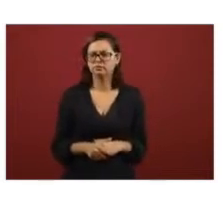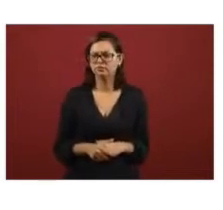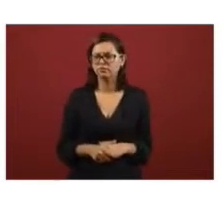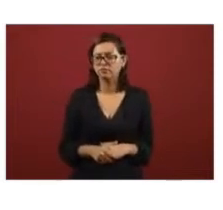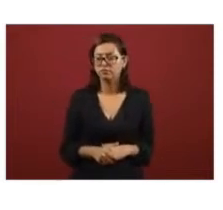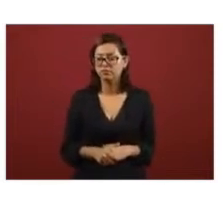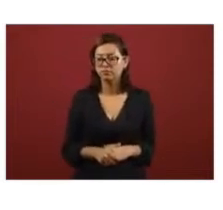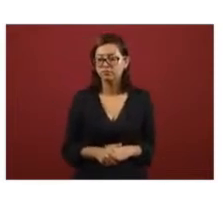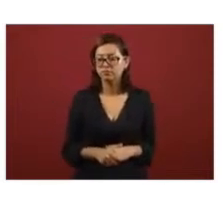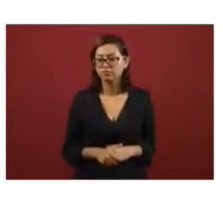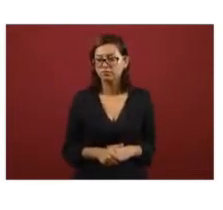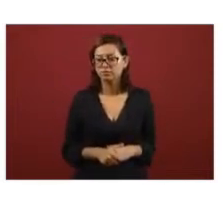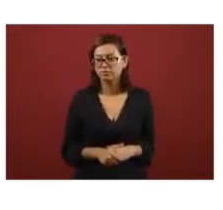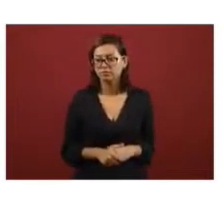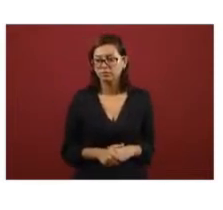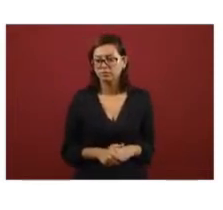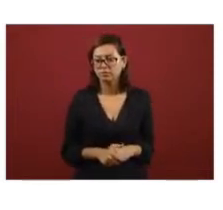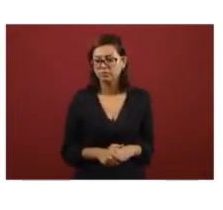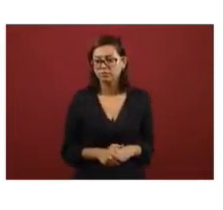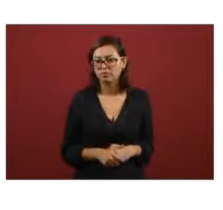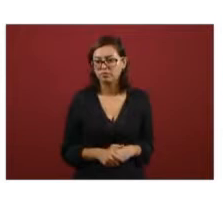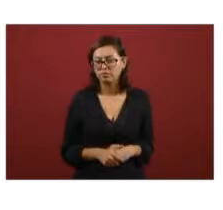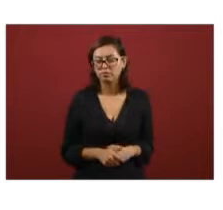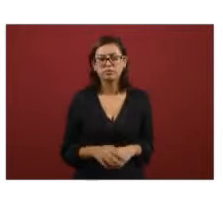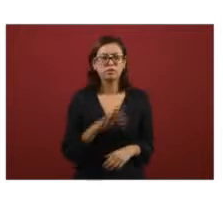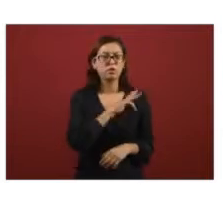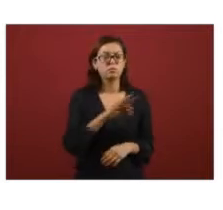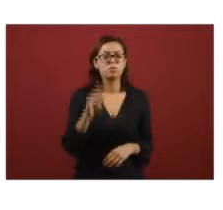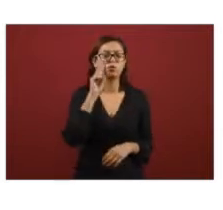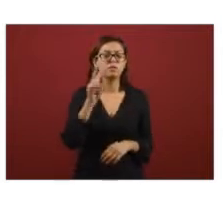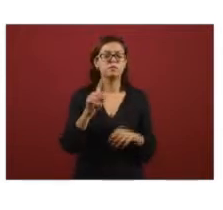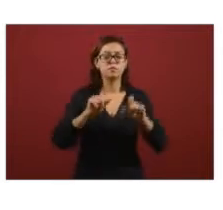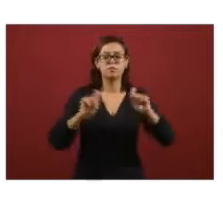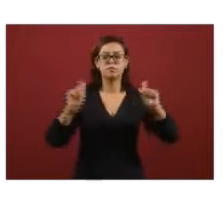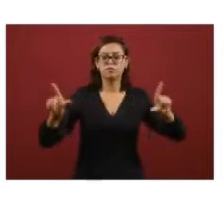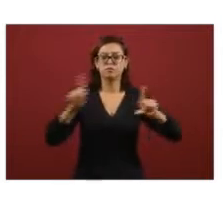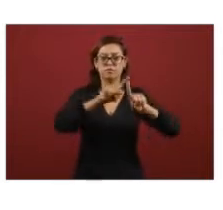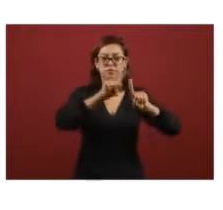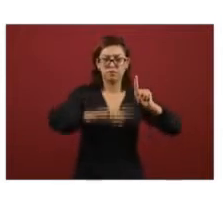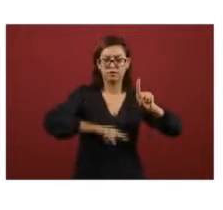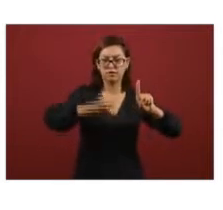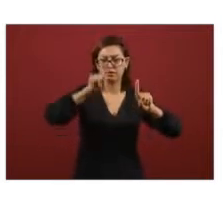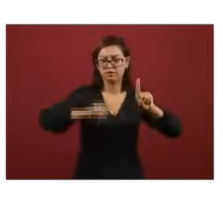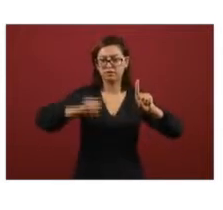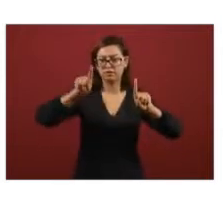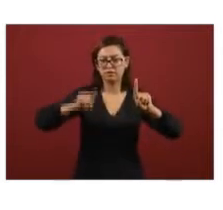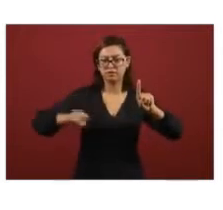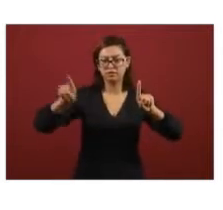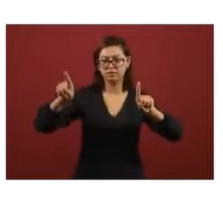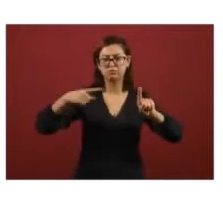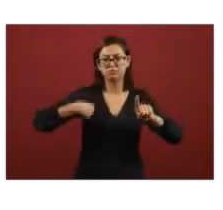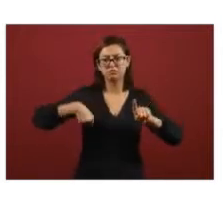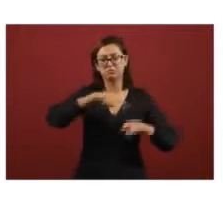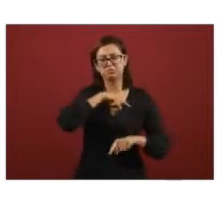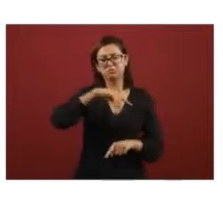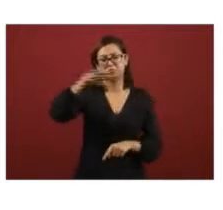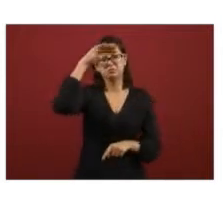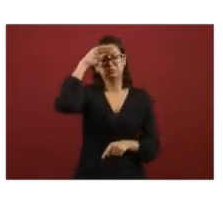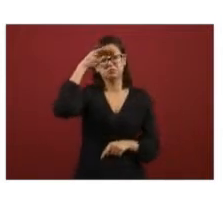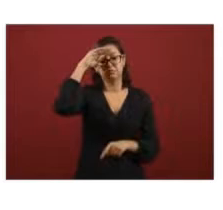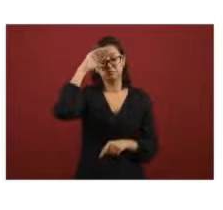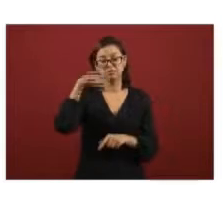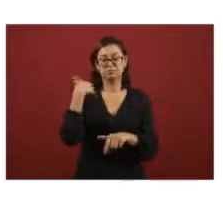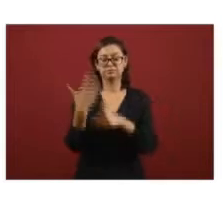that here you can observe on this graph what is the behavior we're observing we can foresee